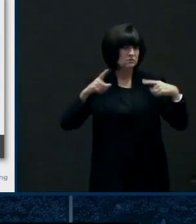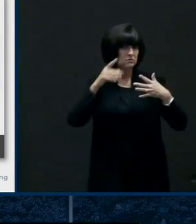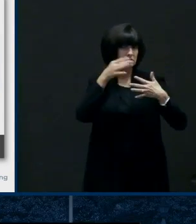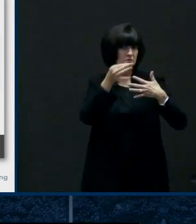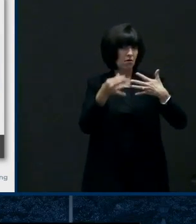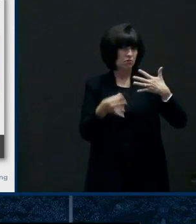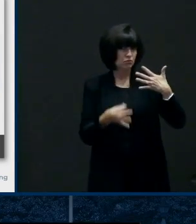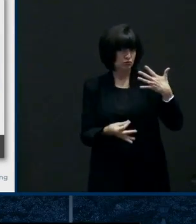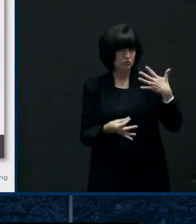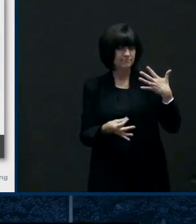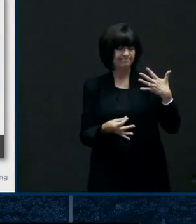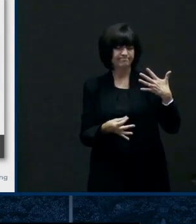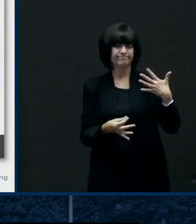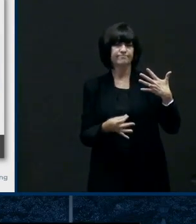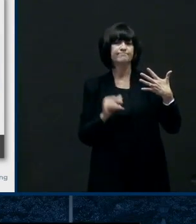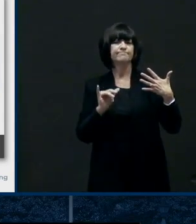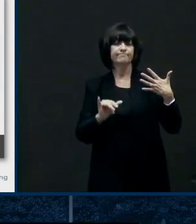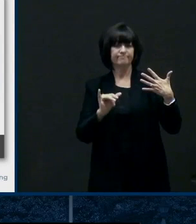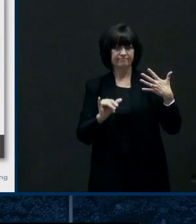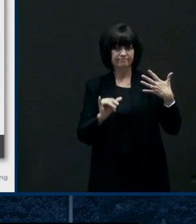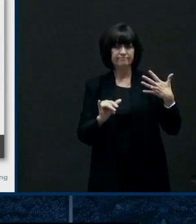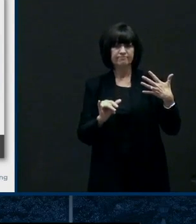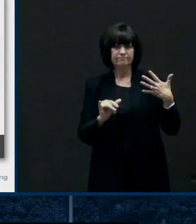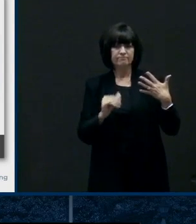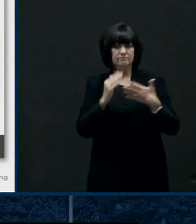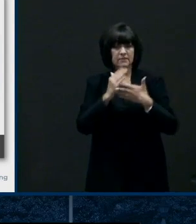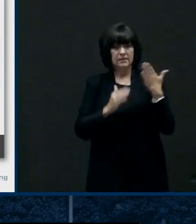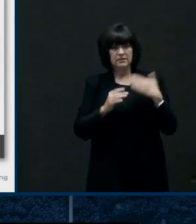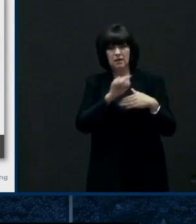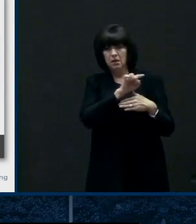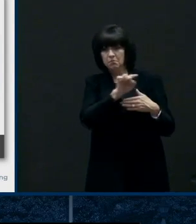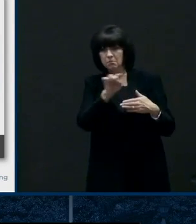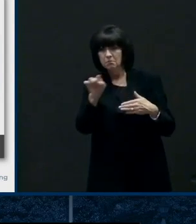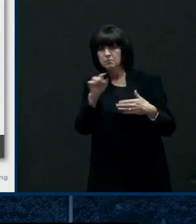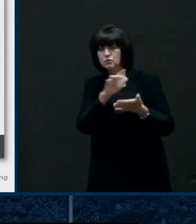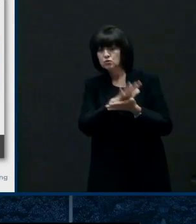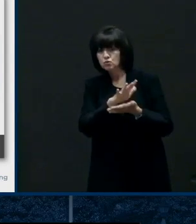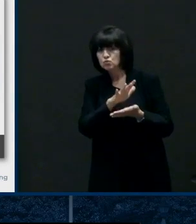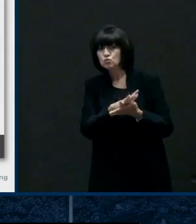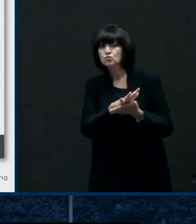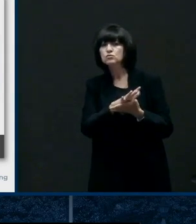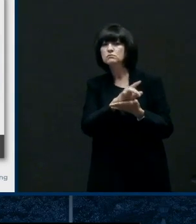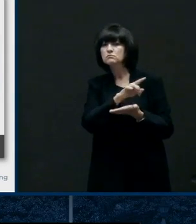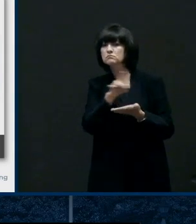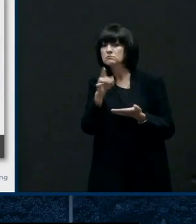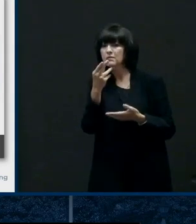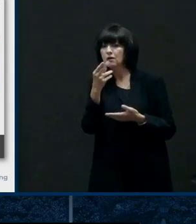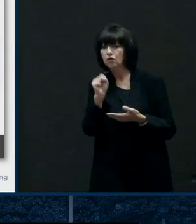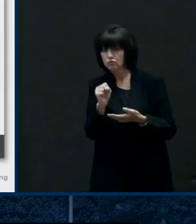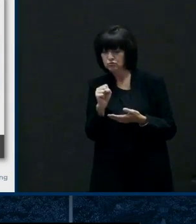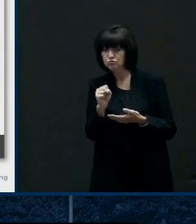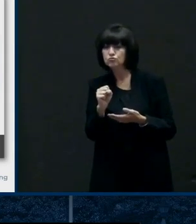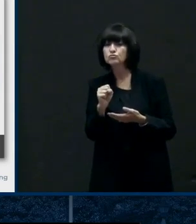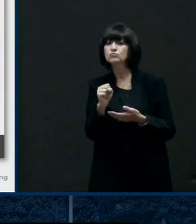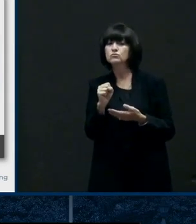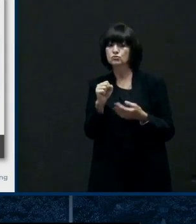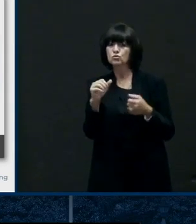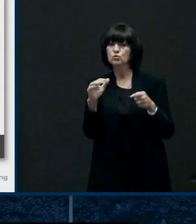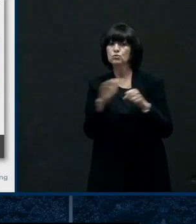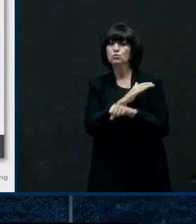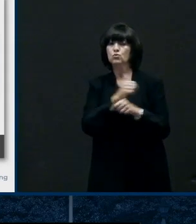uh in light of the fact that some of the schools and in high schools will be in a a totally remote uh